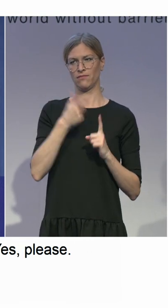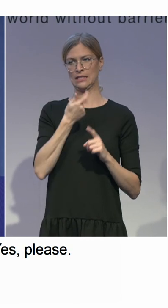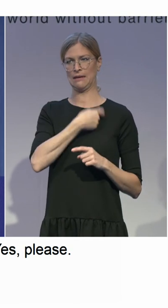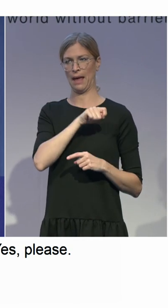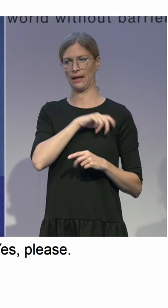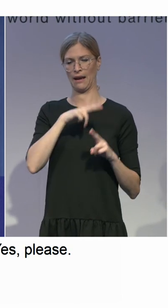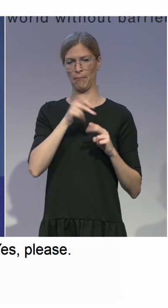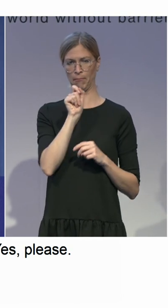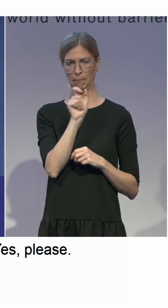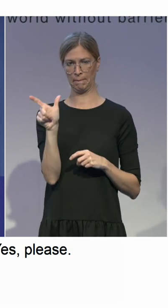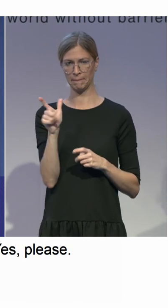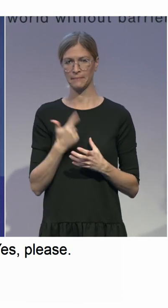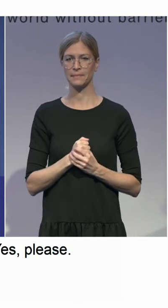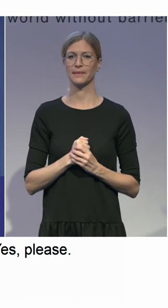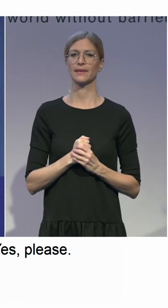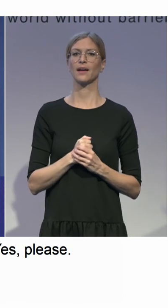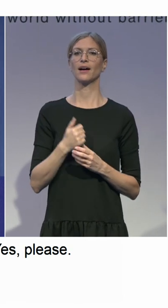Avital.